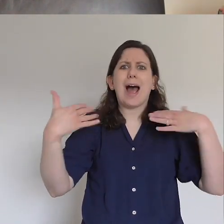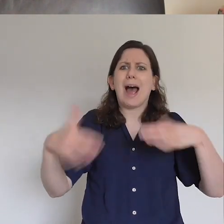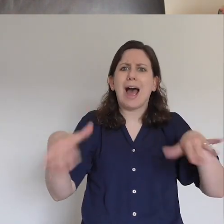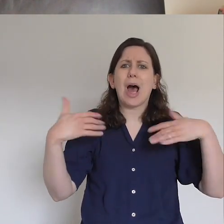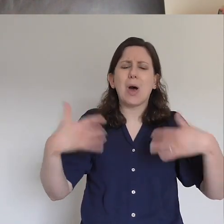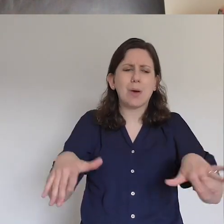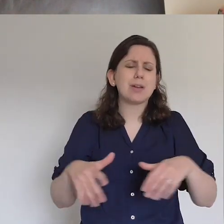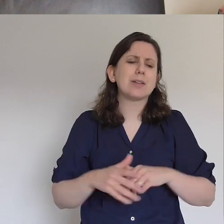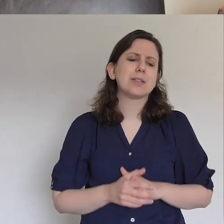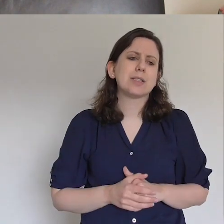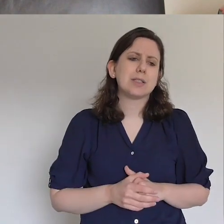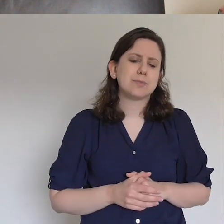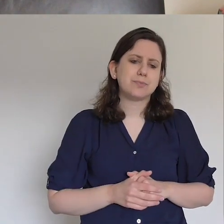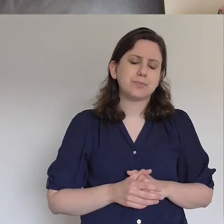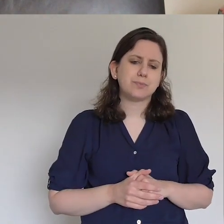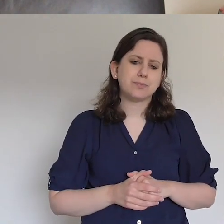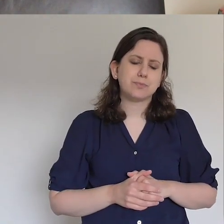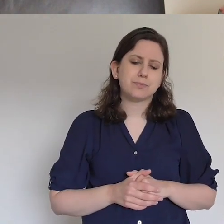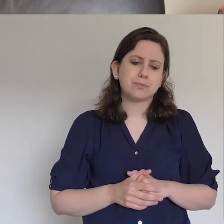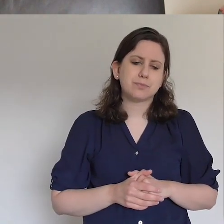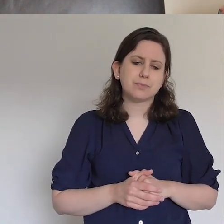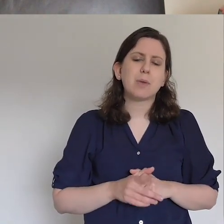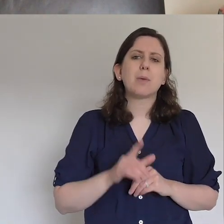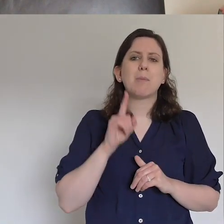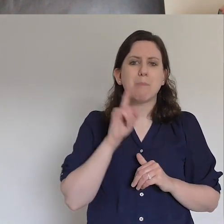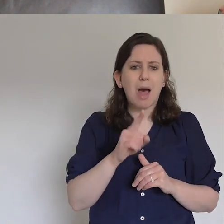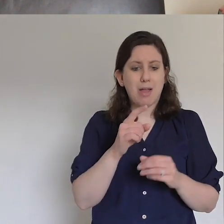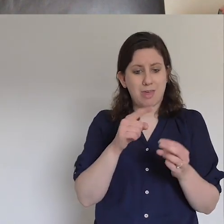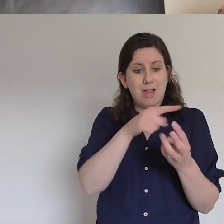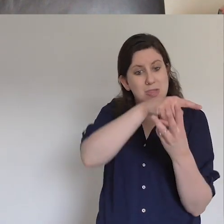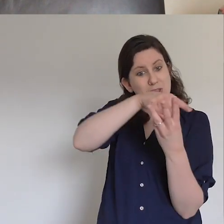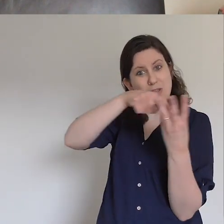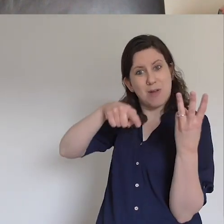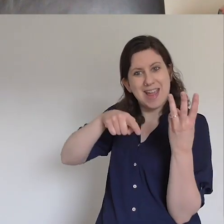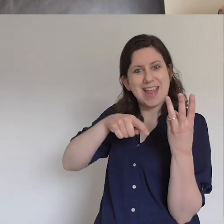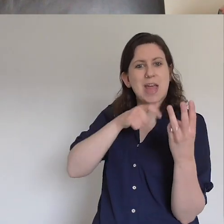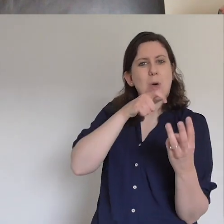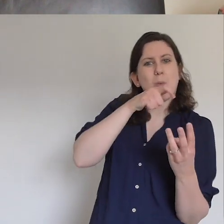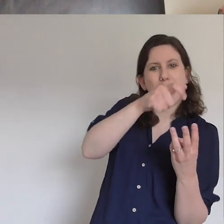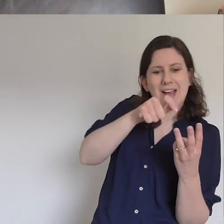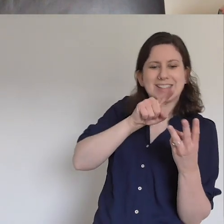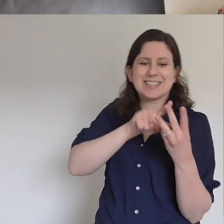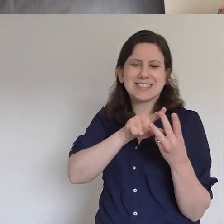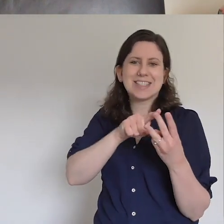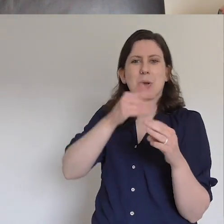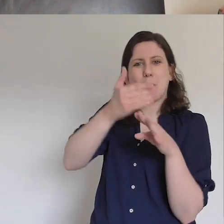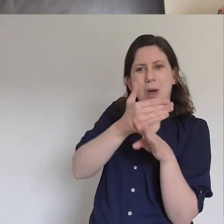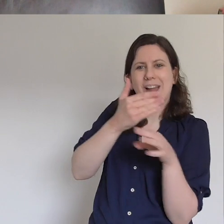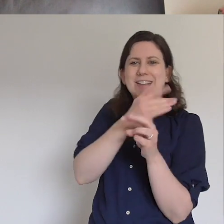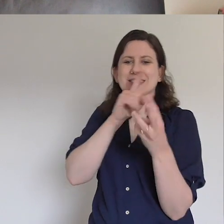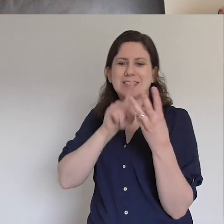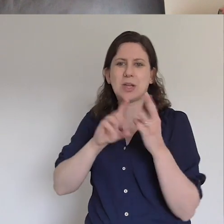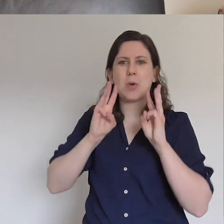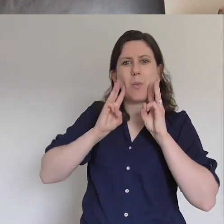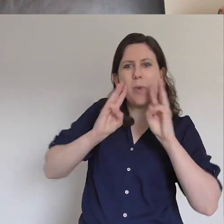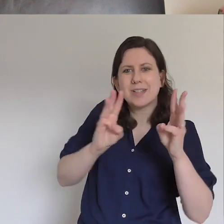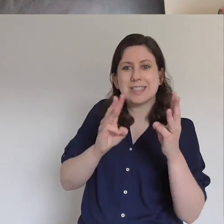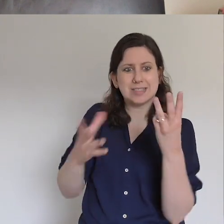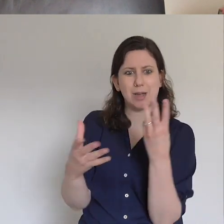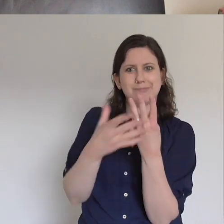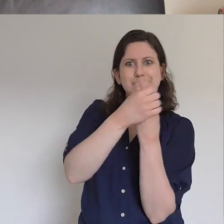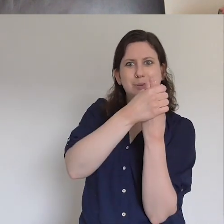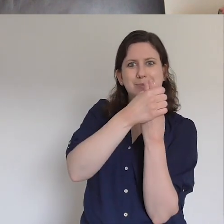but often they're there working together and it's just amazing. It's incredible. And, you know,